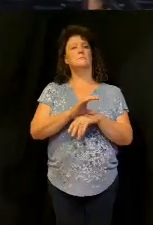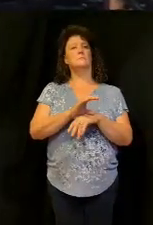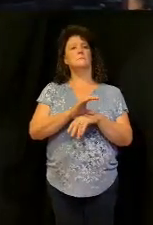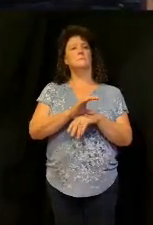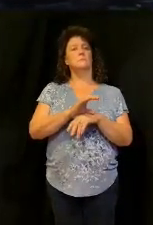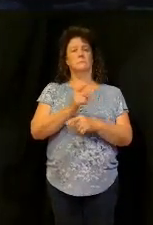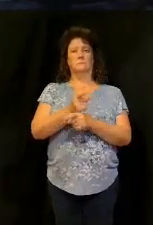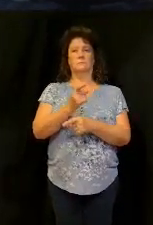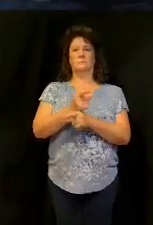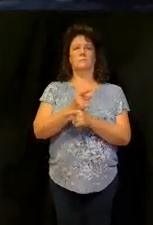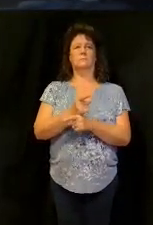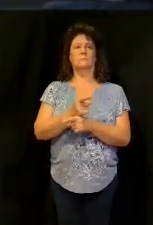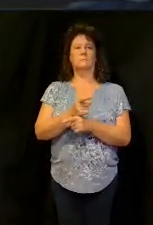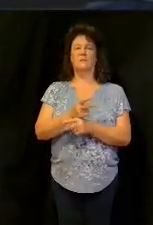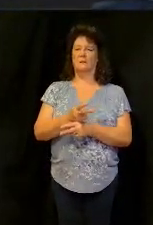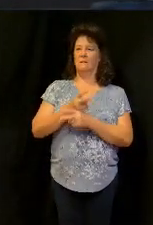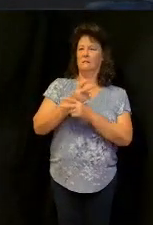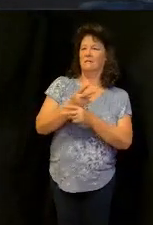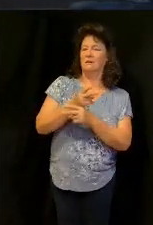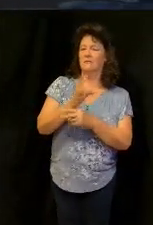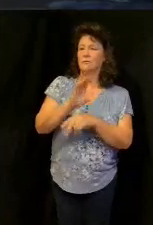right take care of his church